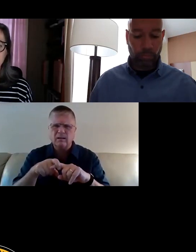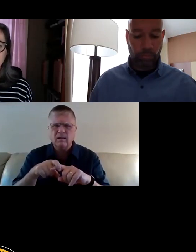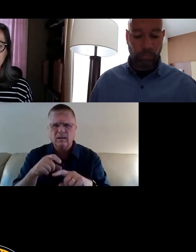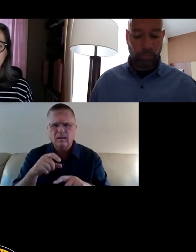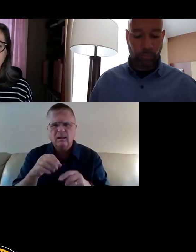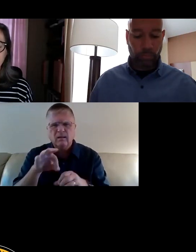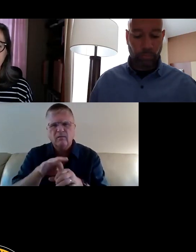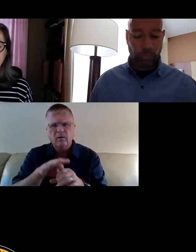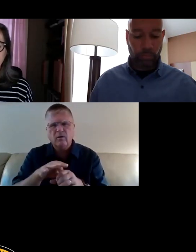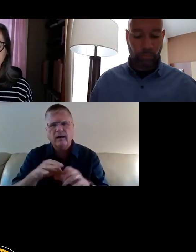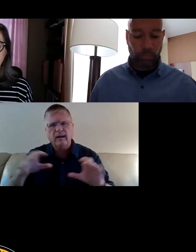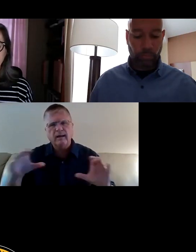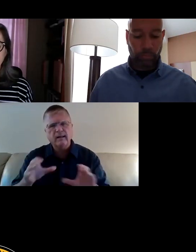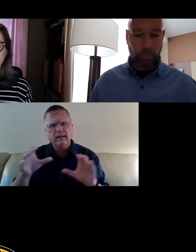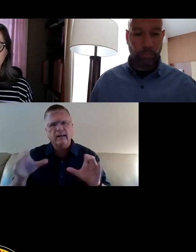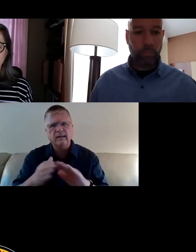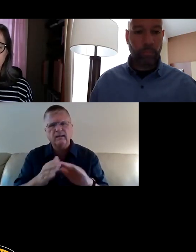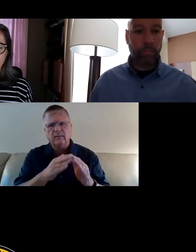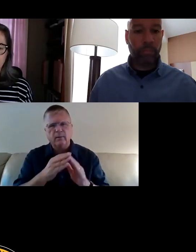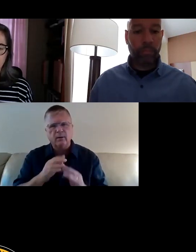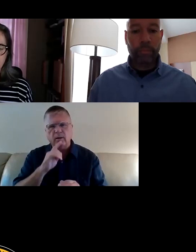in a real way. Thank you.